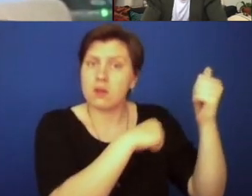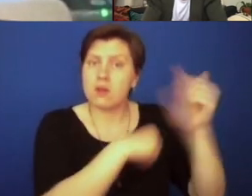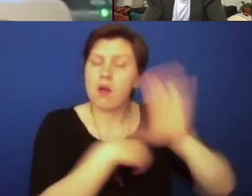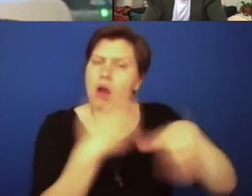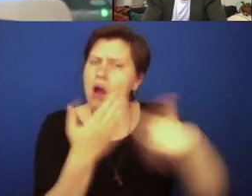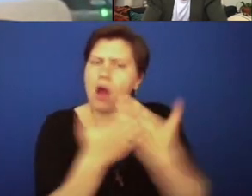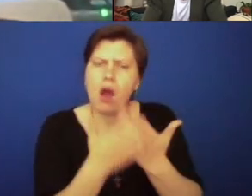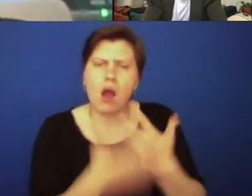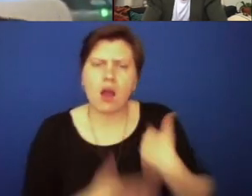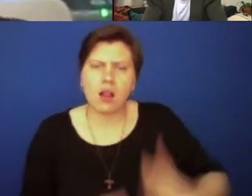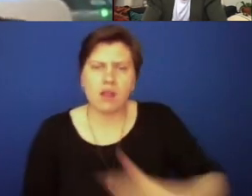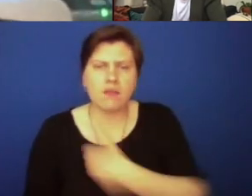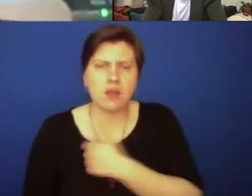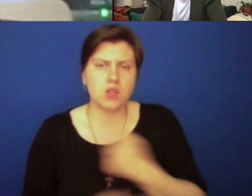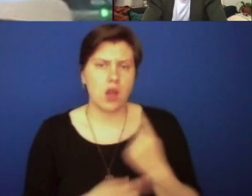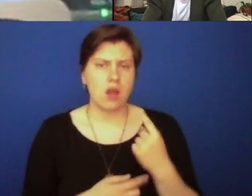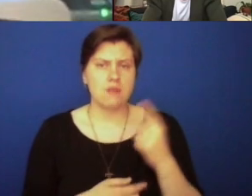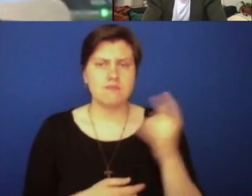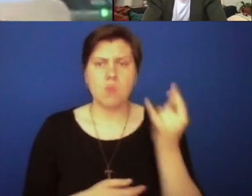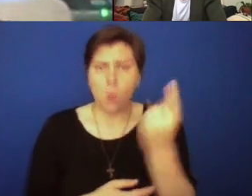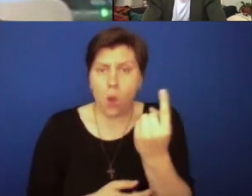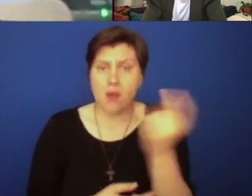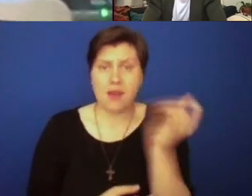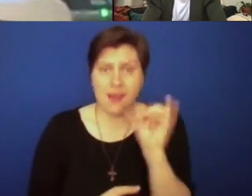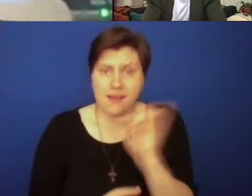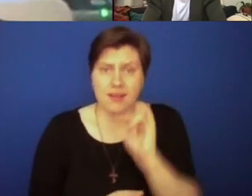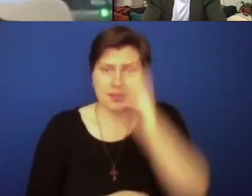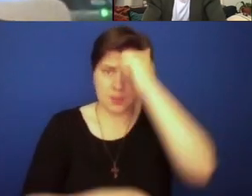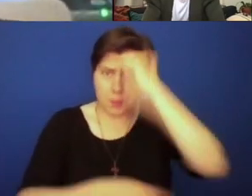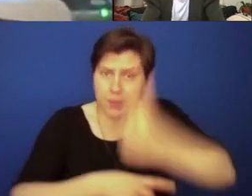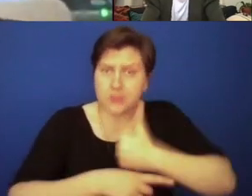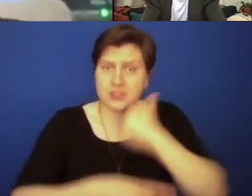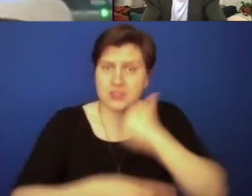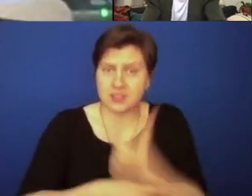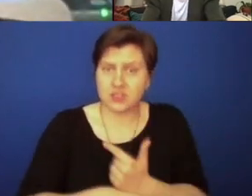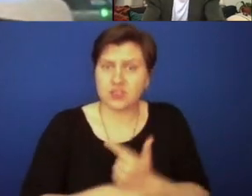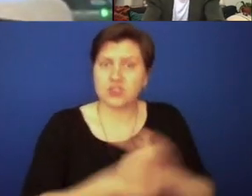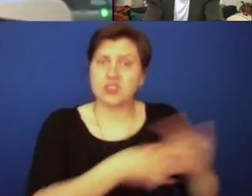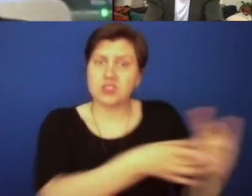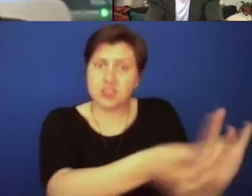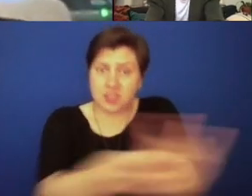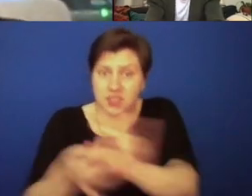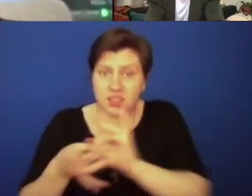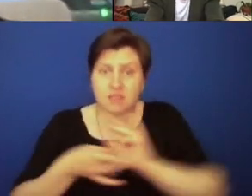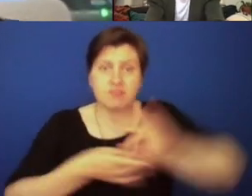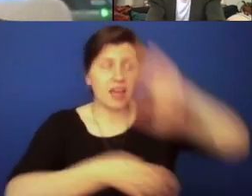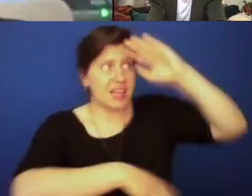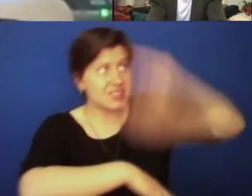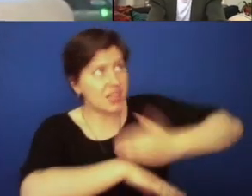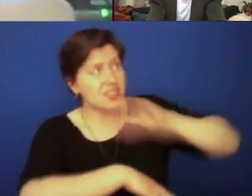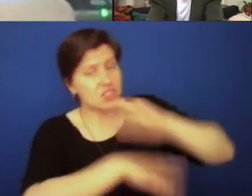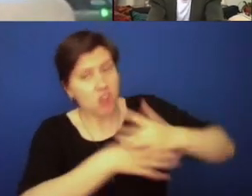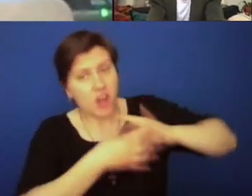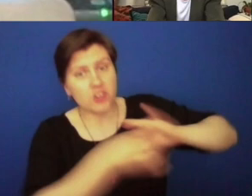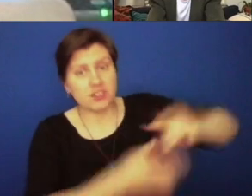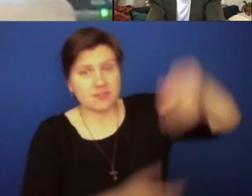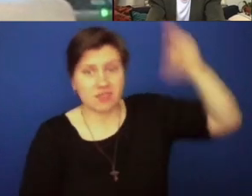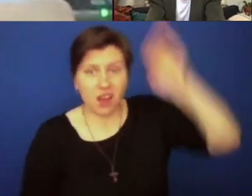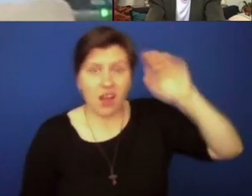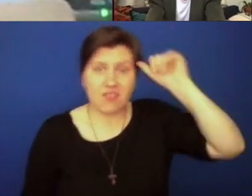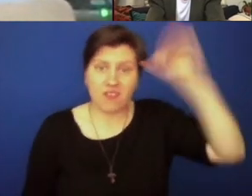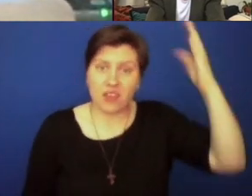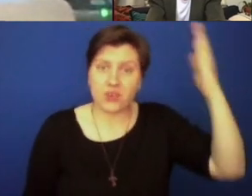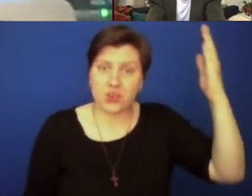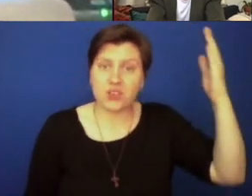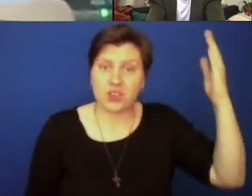of all of us being, you know, one as brothers and sisters of one another, sons and daughters of God, the